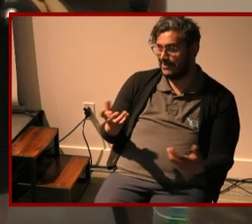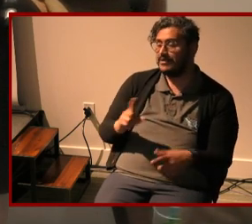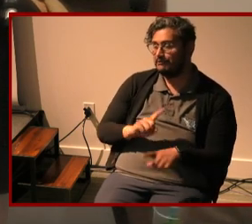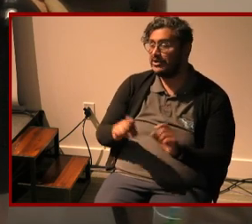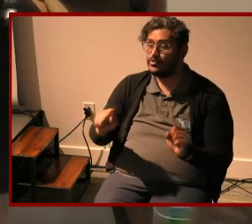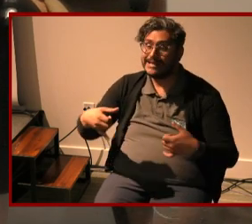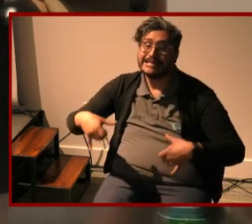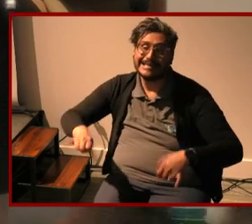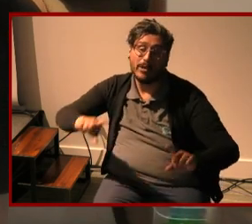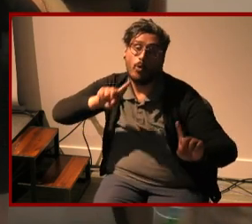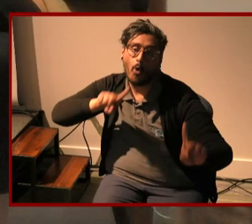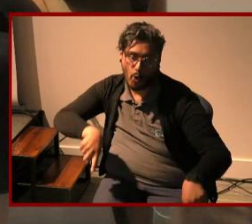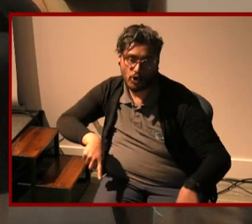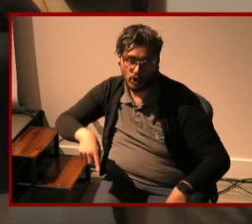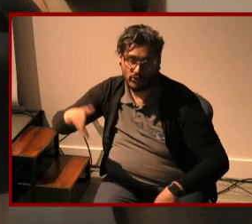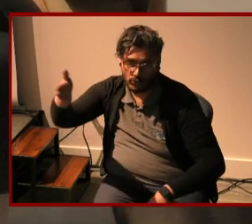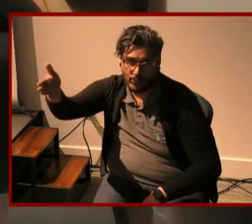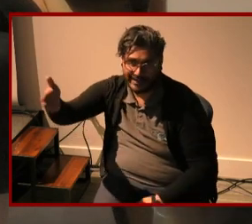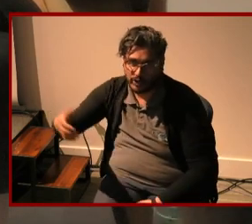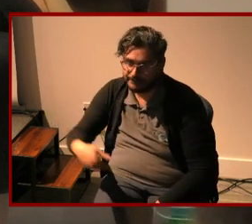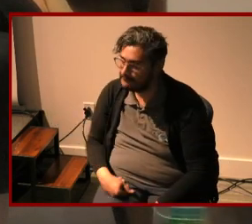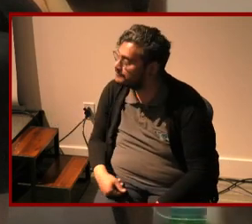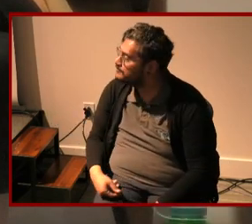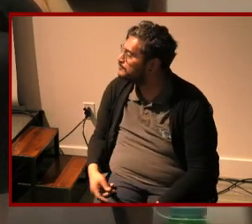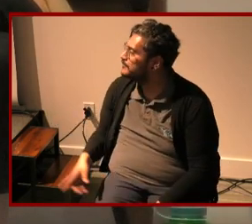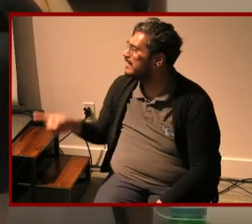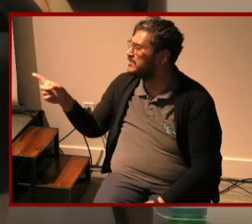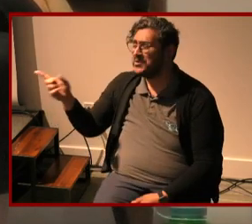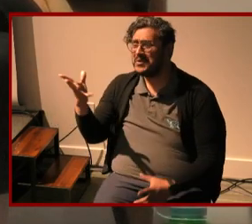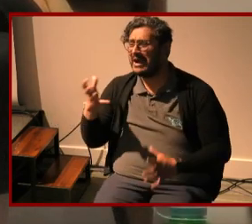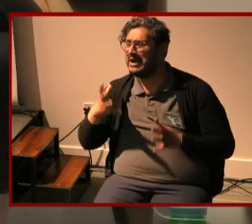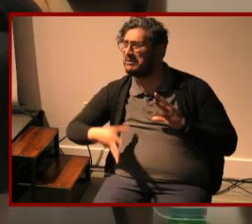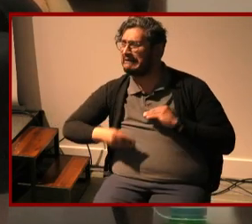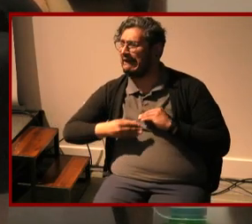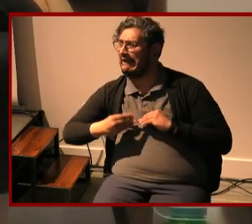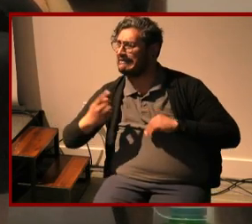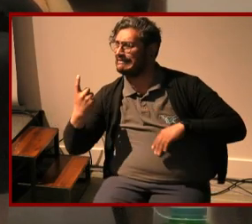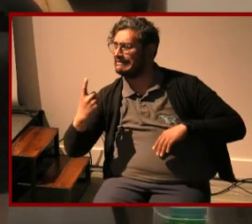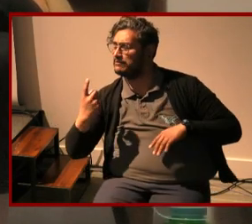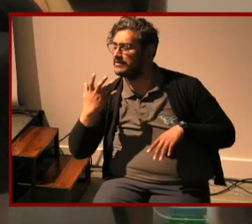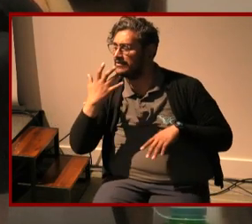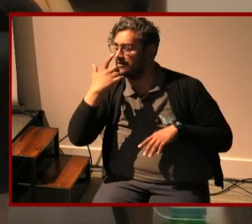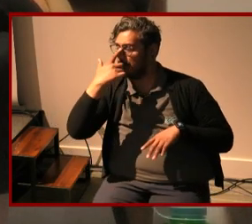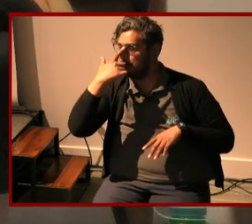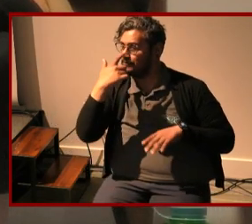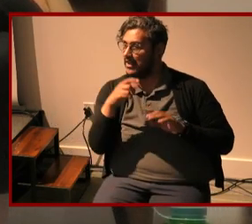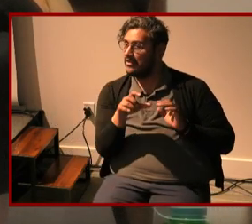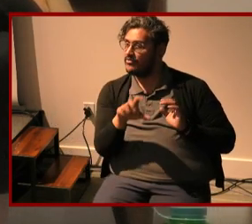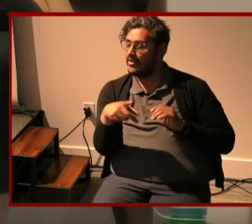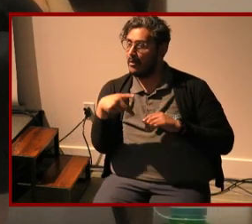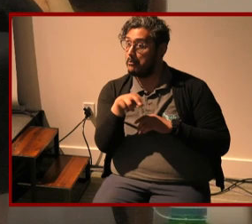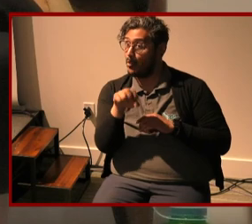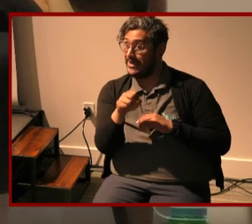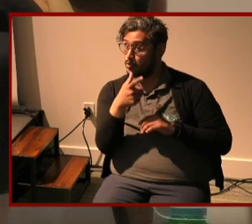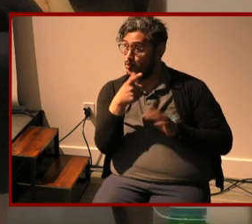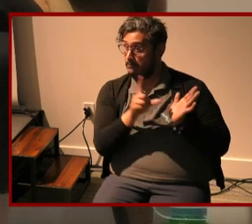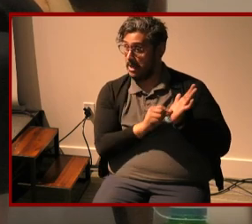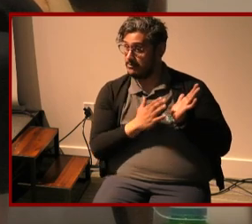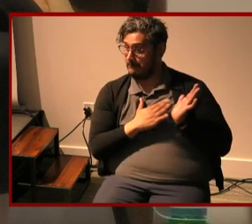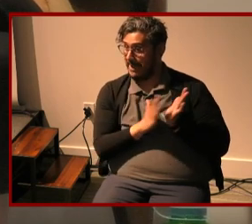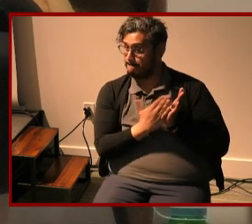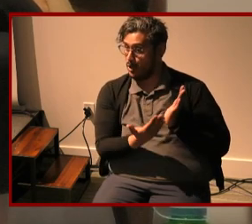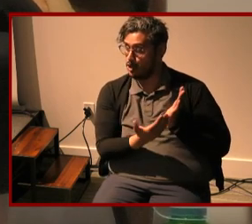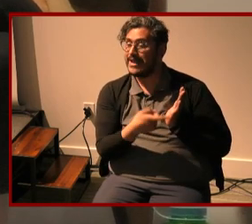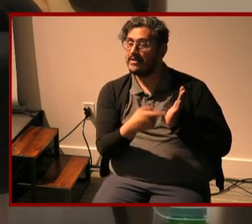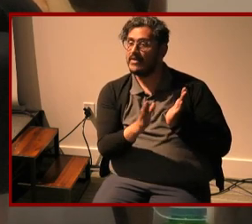can still order it here uh i wanted to add just one thing is that the press uh who published my book they um published it